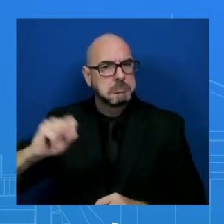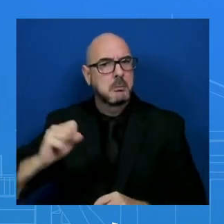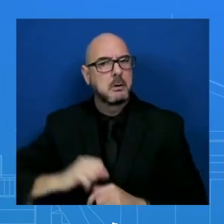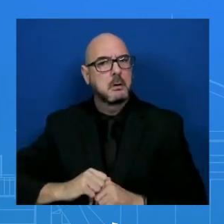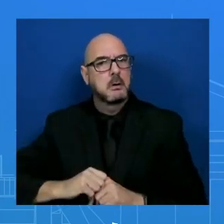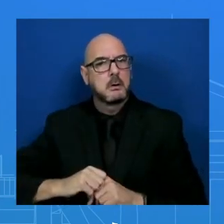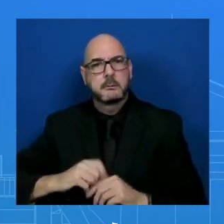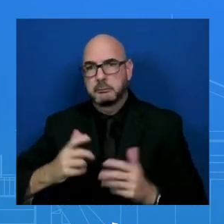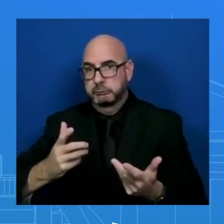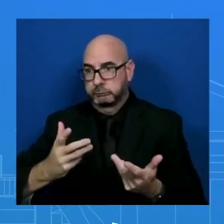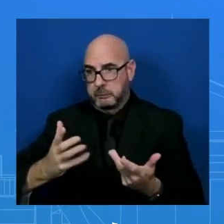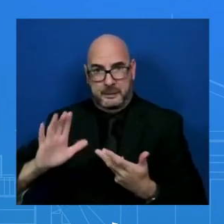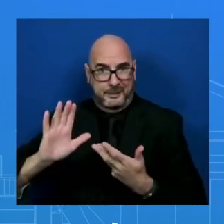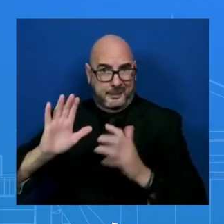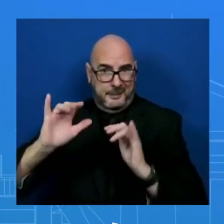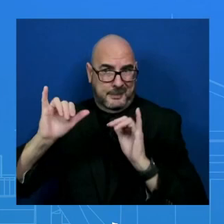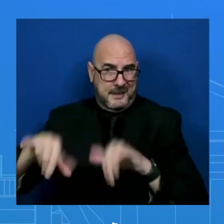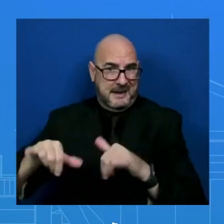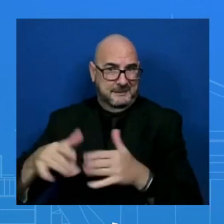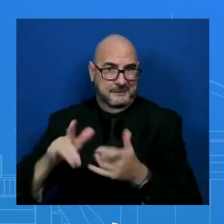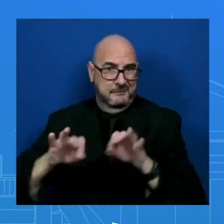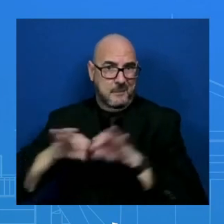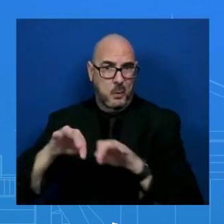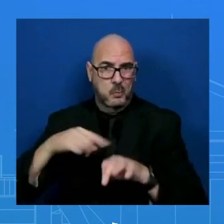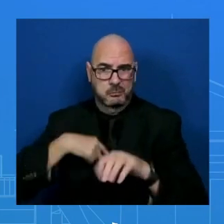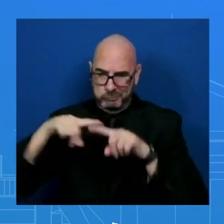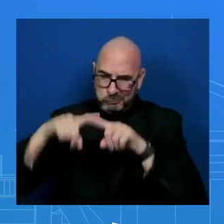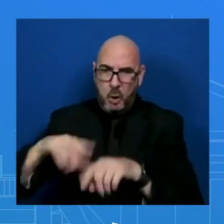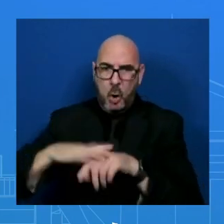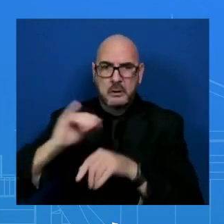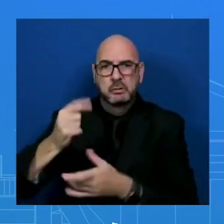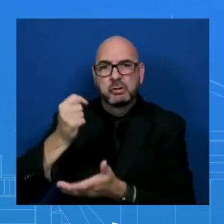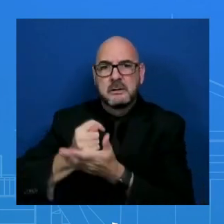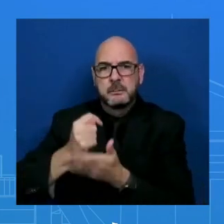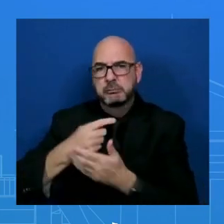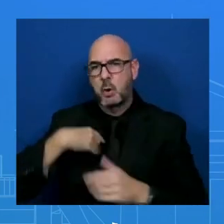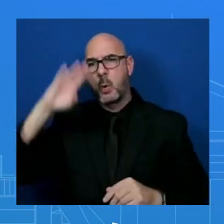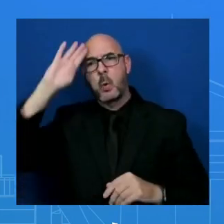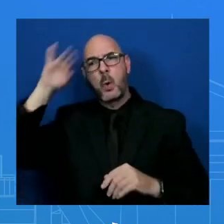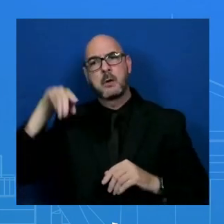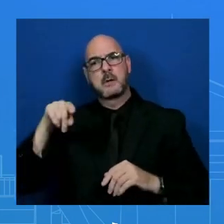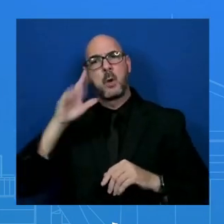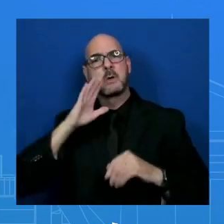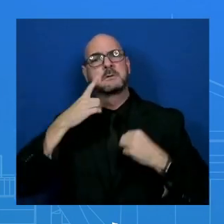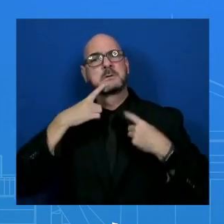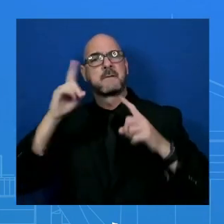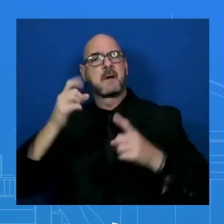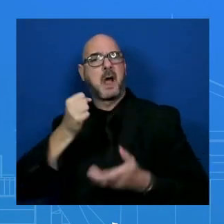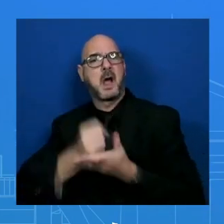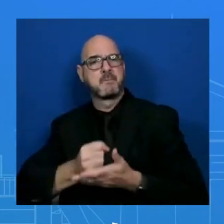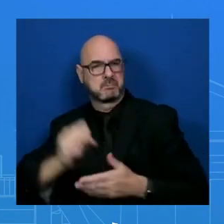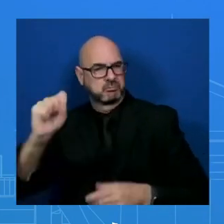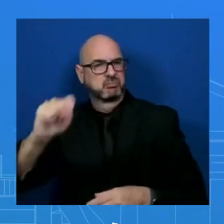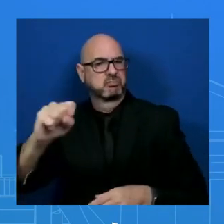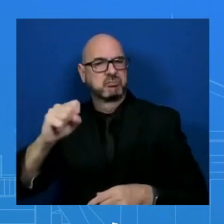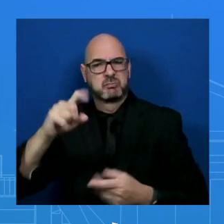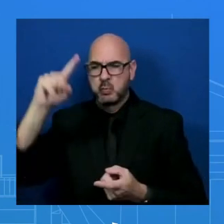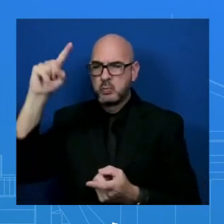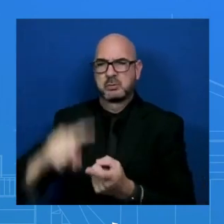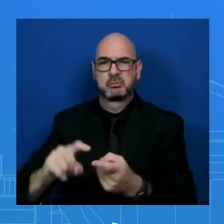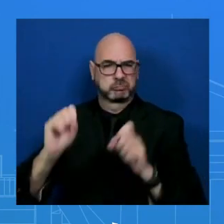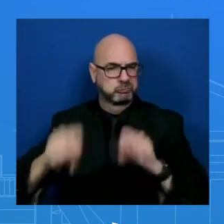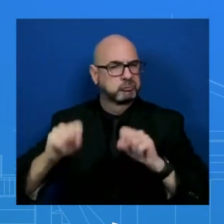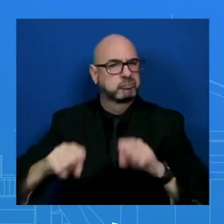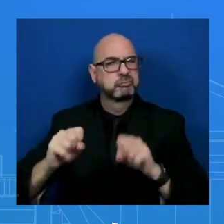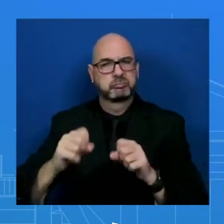important. We have these treatments that we know are effective so that we can reduce severe illness, can reduce hospitalization, and we